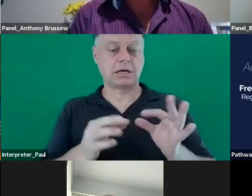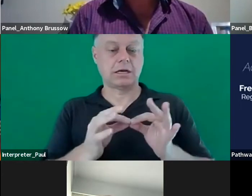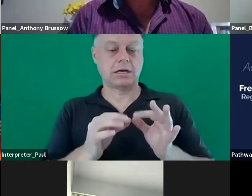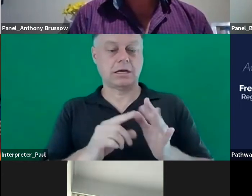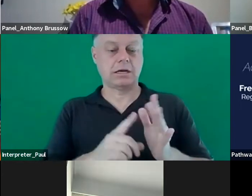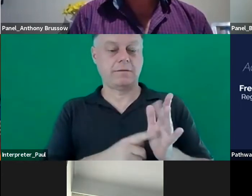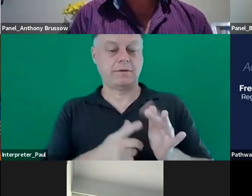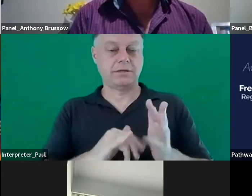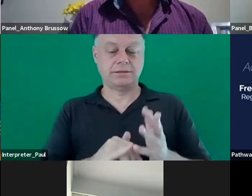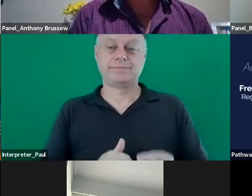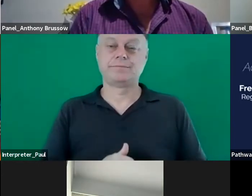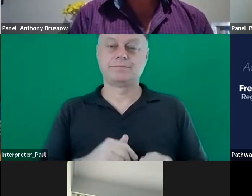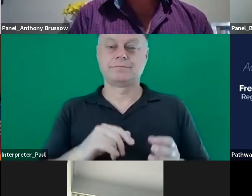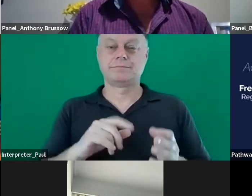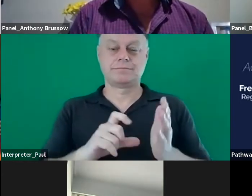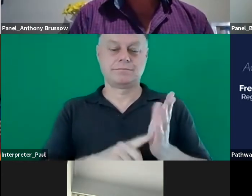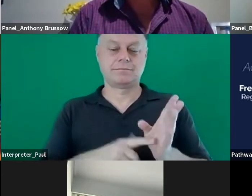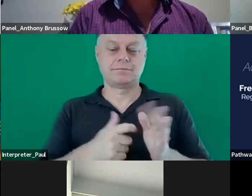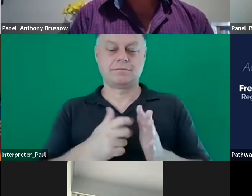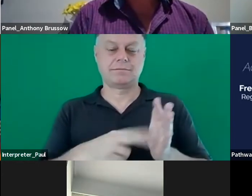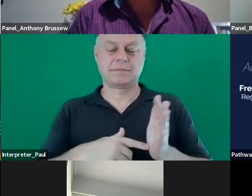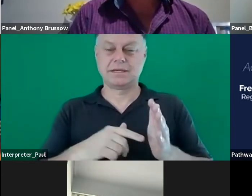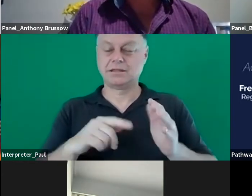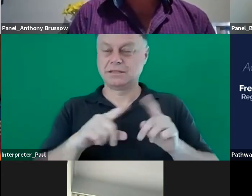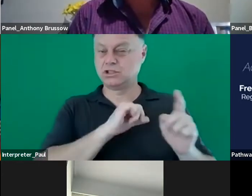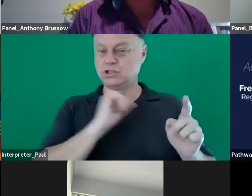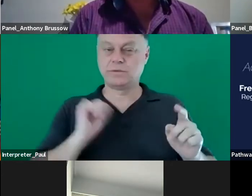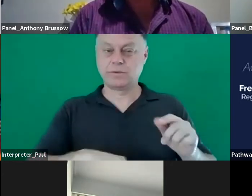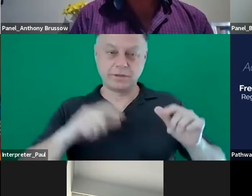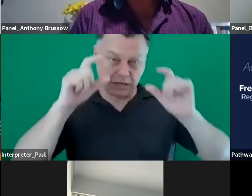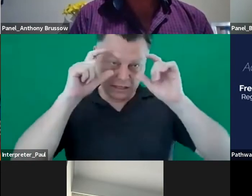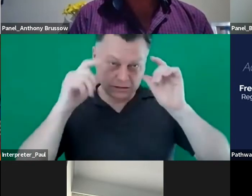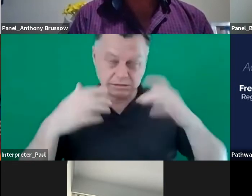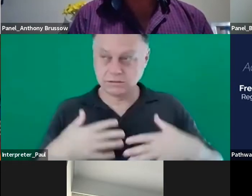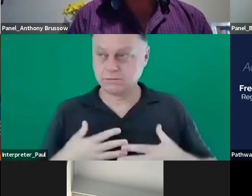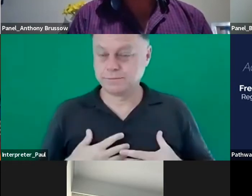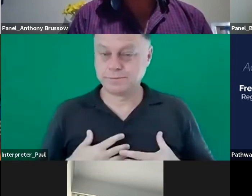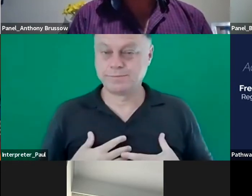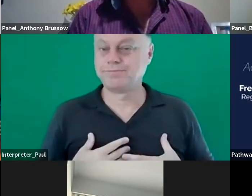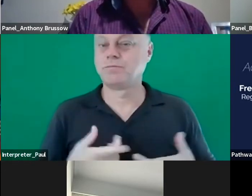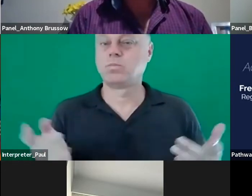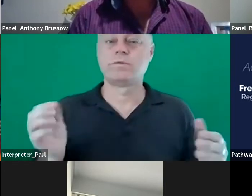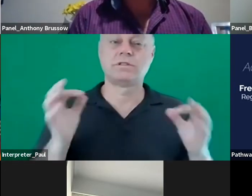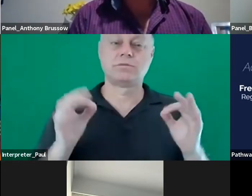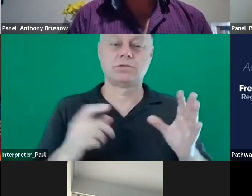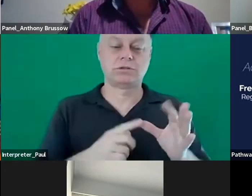because we've been clark kent with the glasses on um that we've all got a special ability that we can um contribute and add